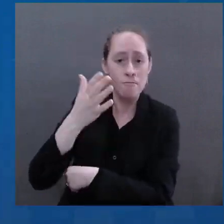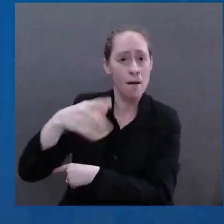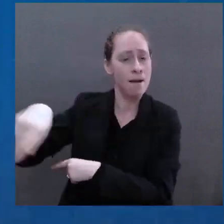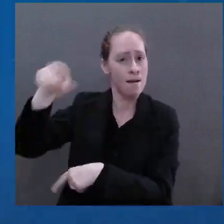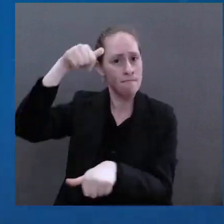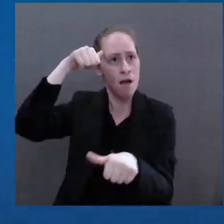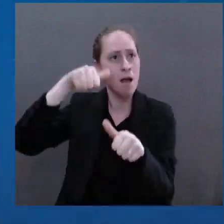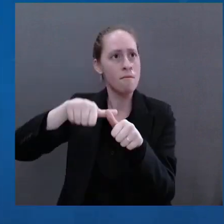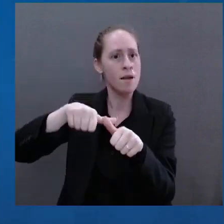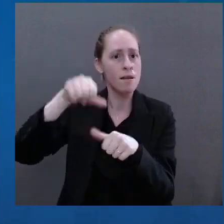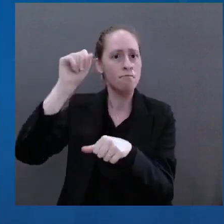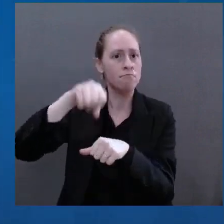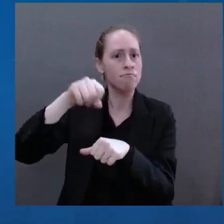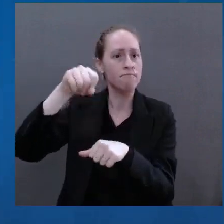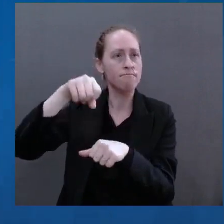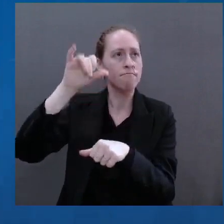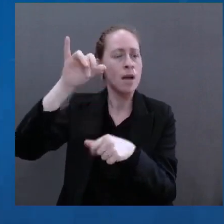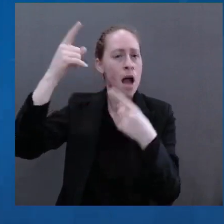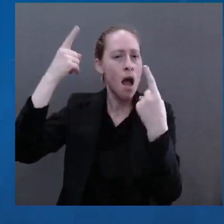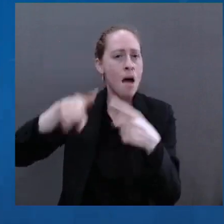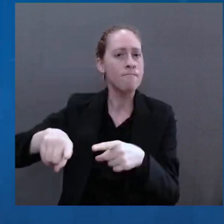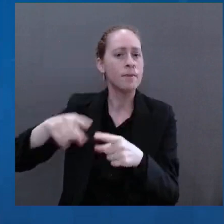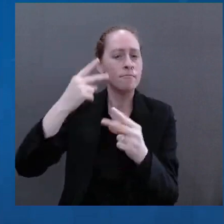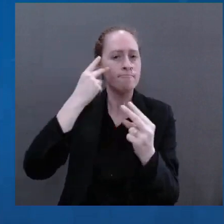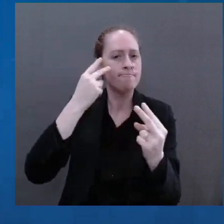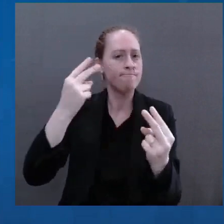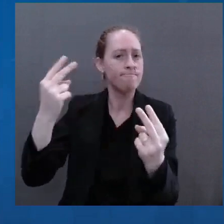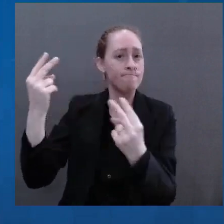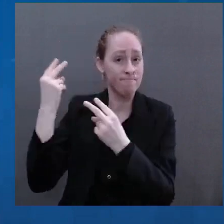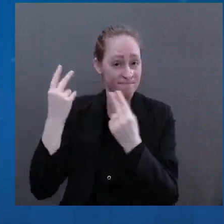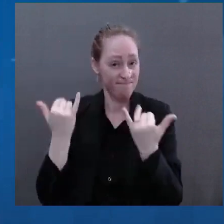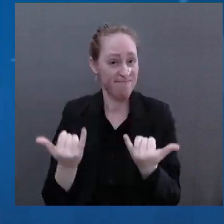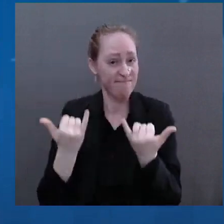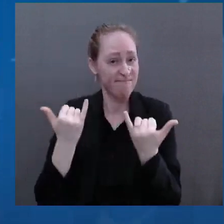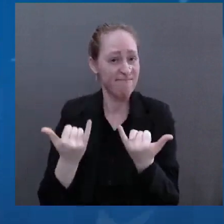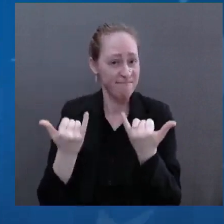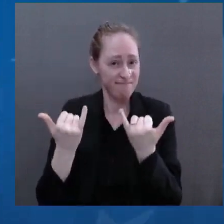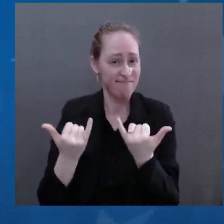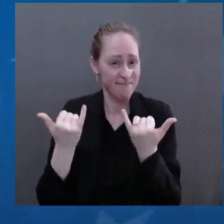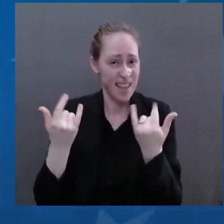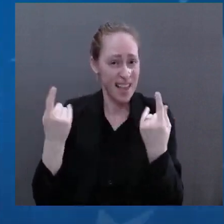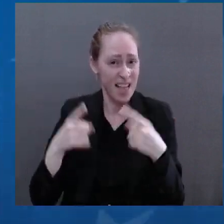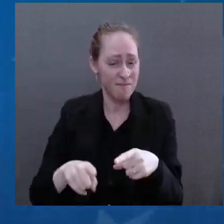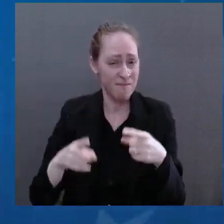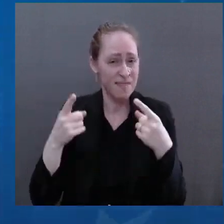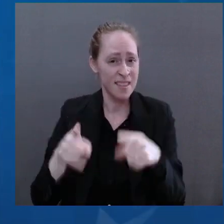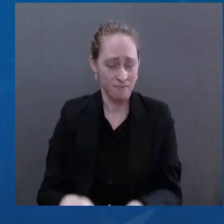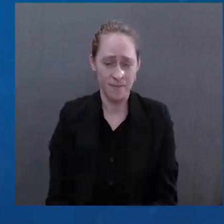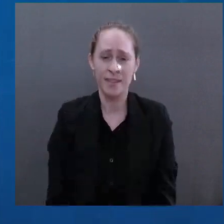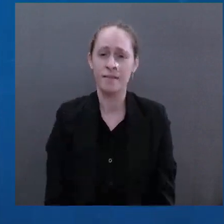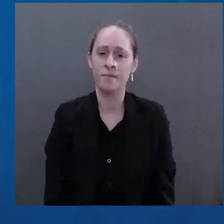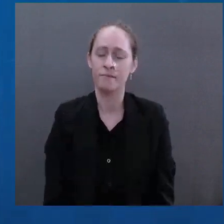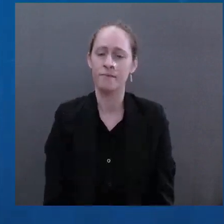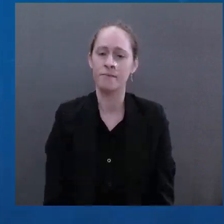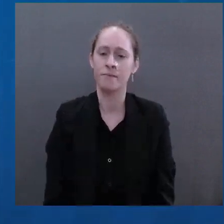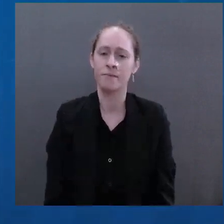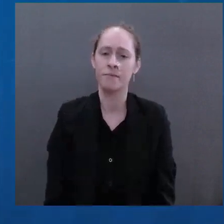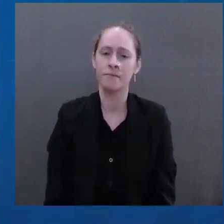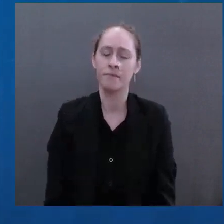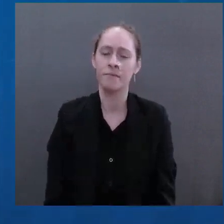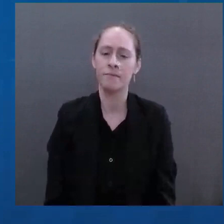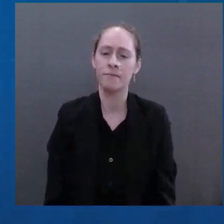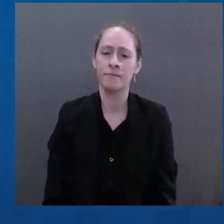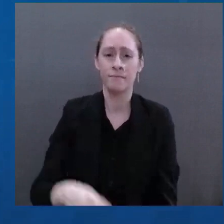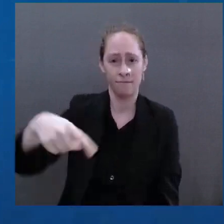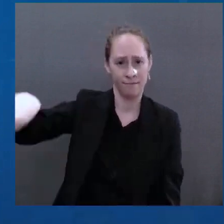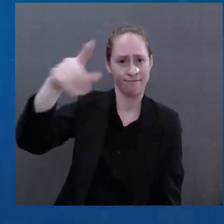Whatever your generation experienced, whether it experienced a siege in Leningrad or heard about it from your parents and grandparents,